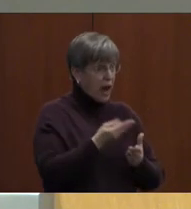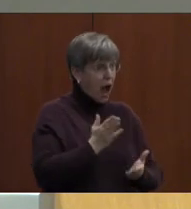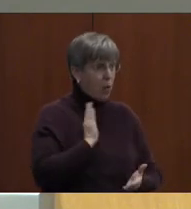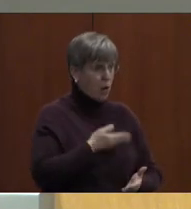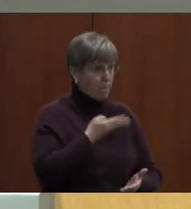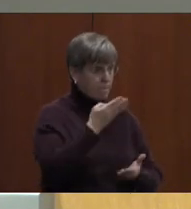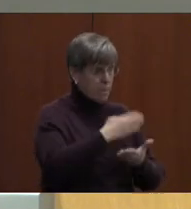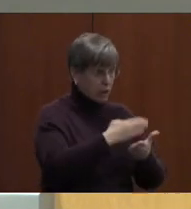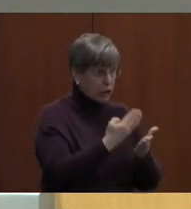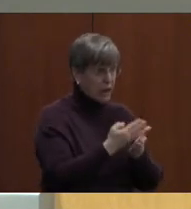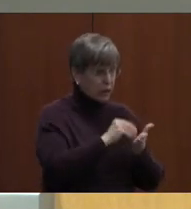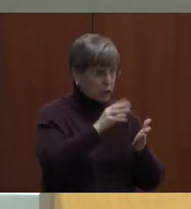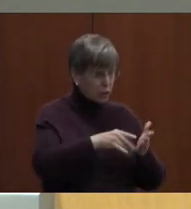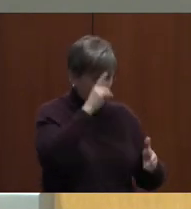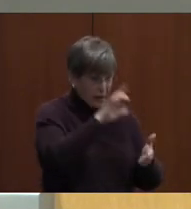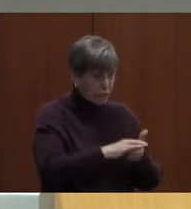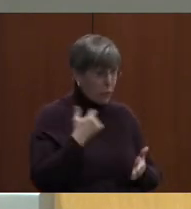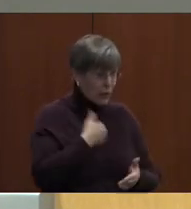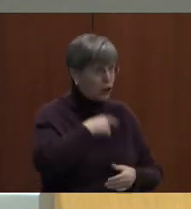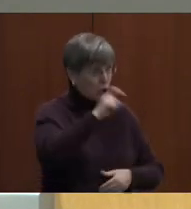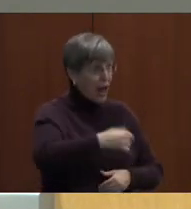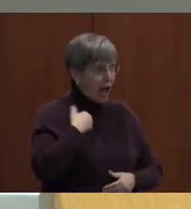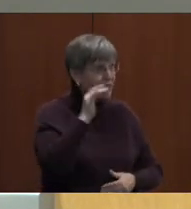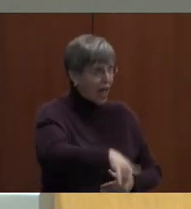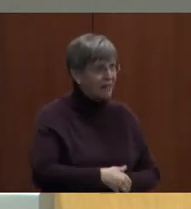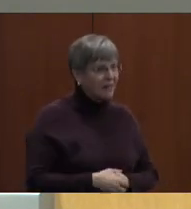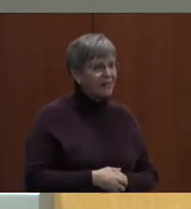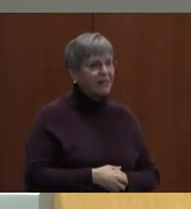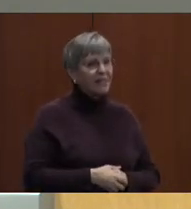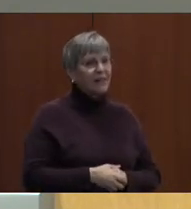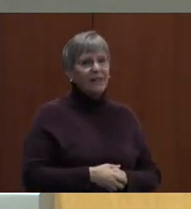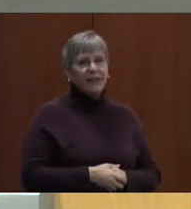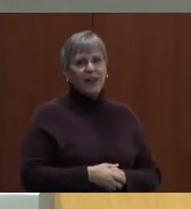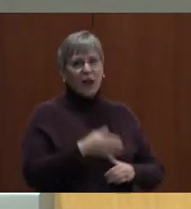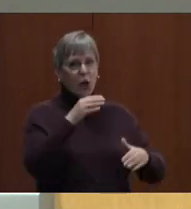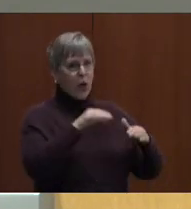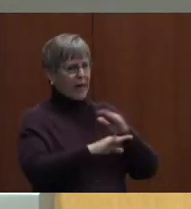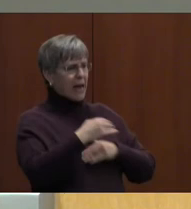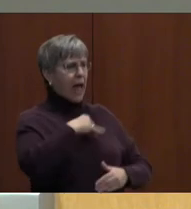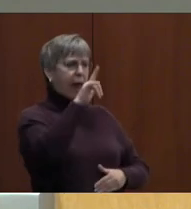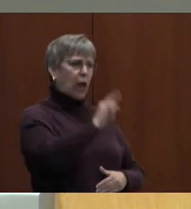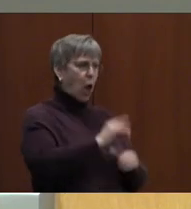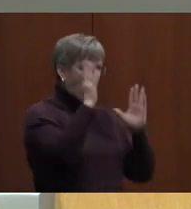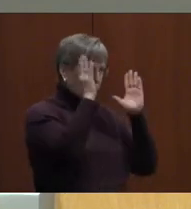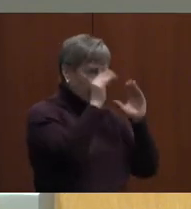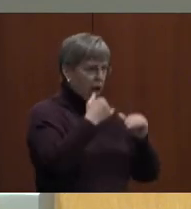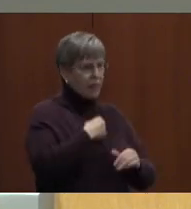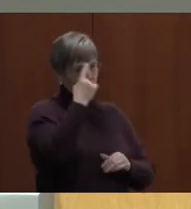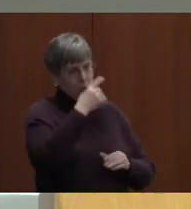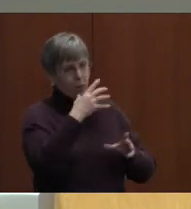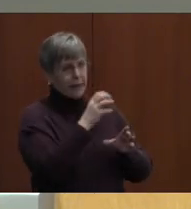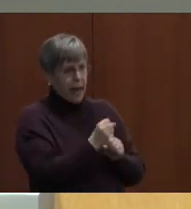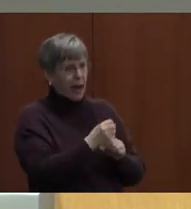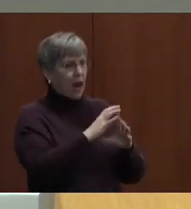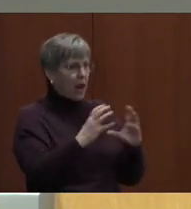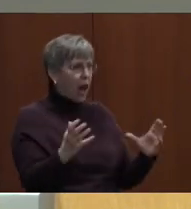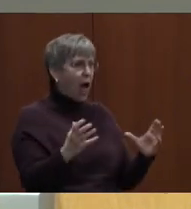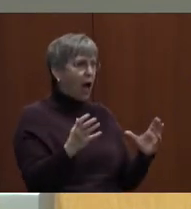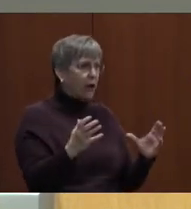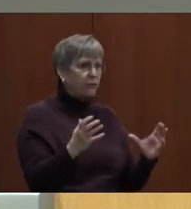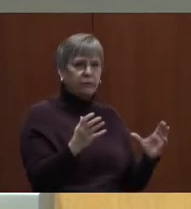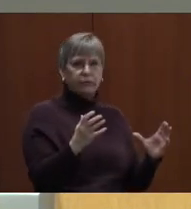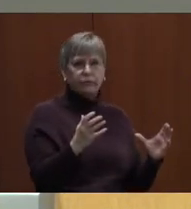students believe we should have a funded budget. Going in there, I had low expectations. I thought I would get a lot of blank